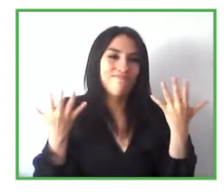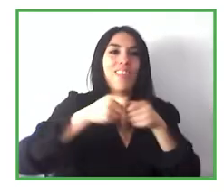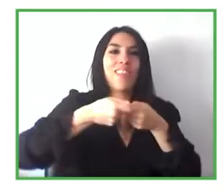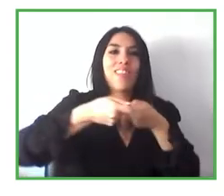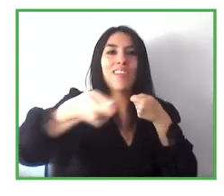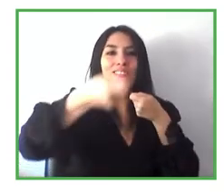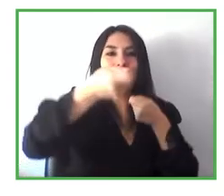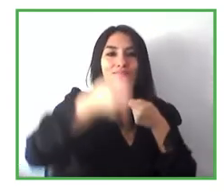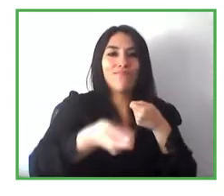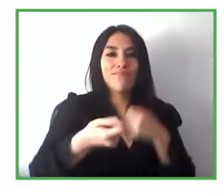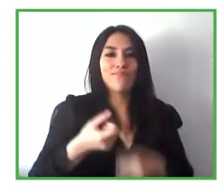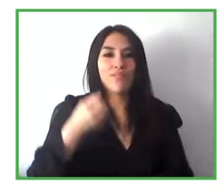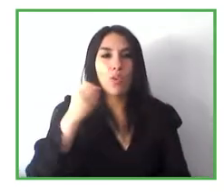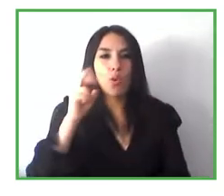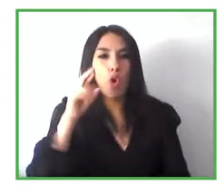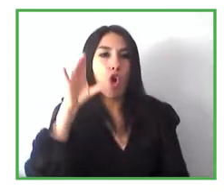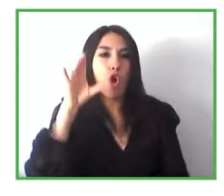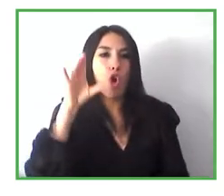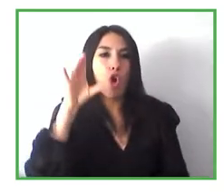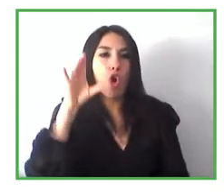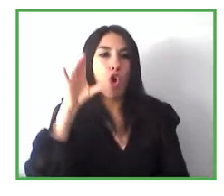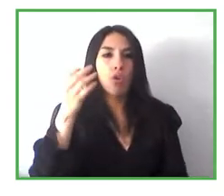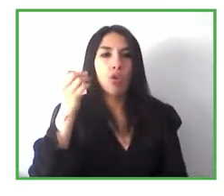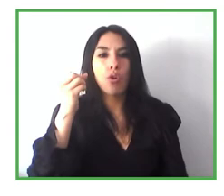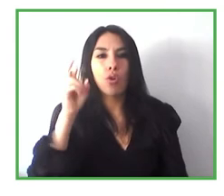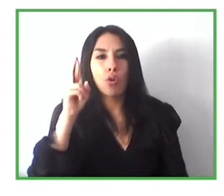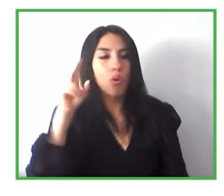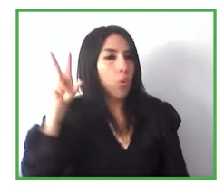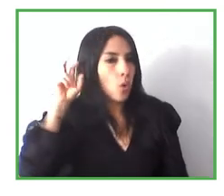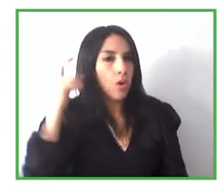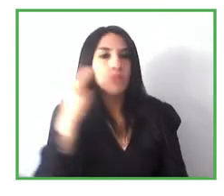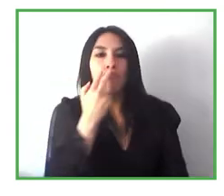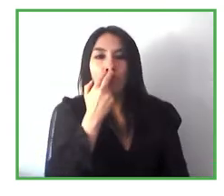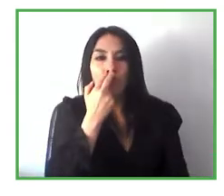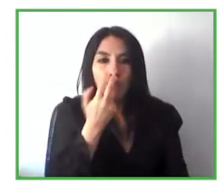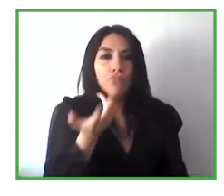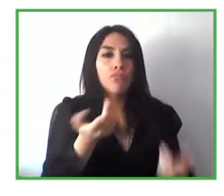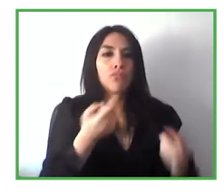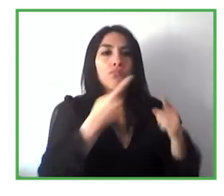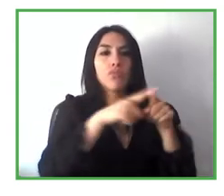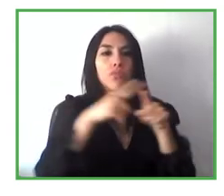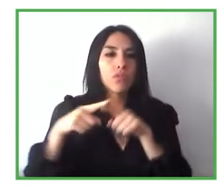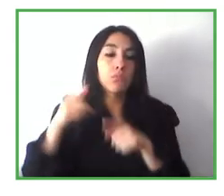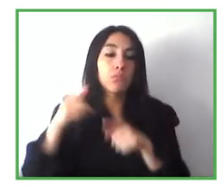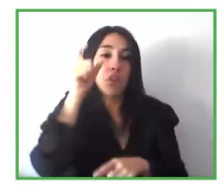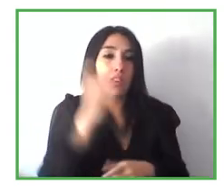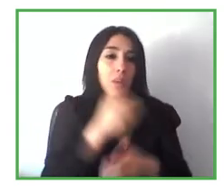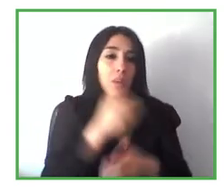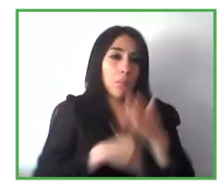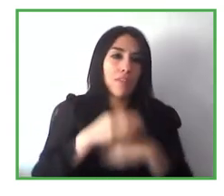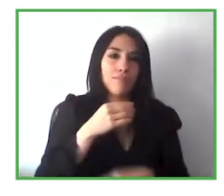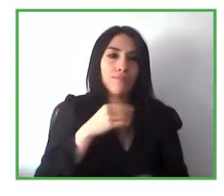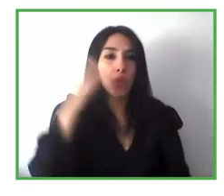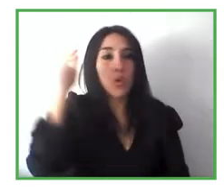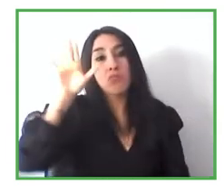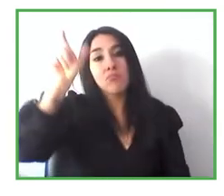or whatever reference they use. And they are going to keep on receiving the instructions from the app.